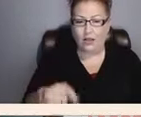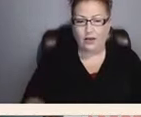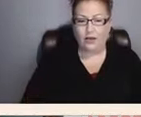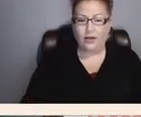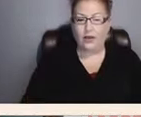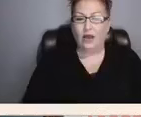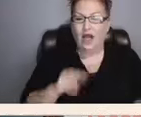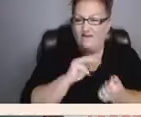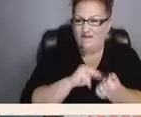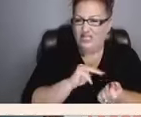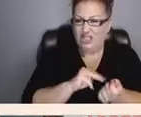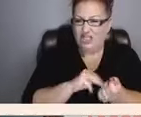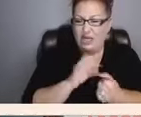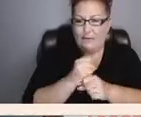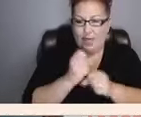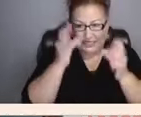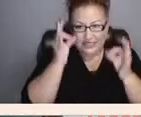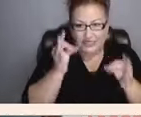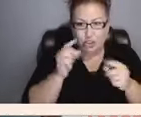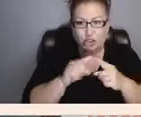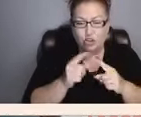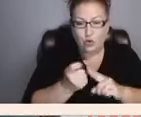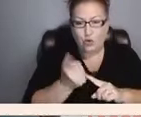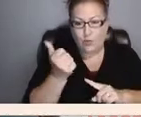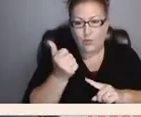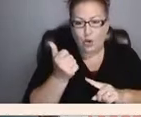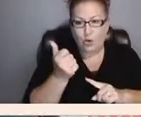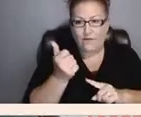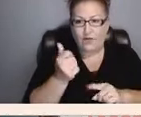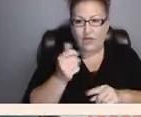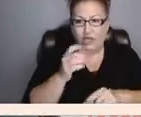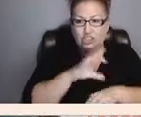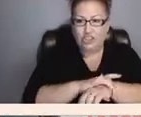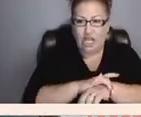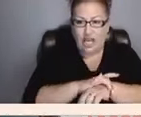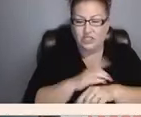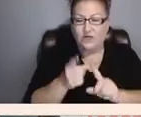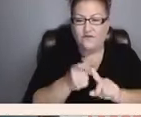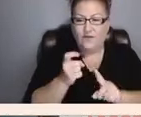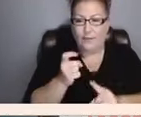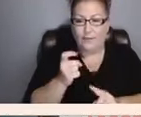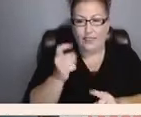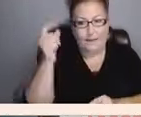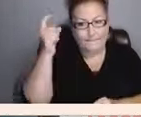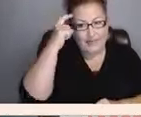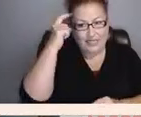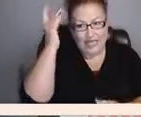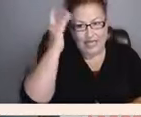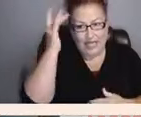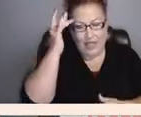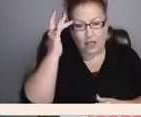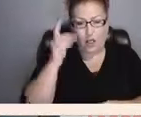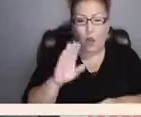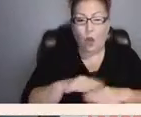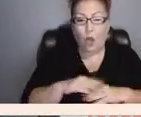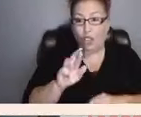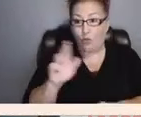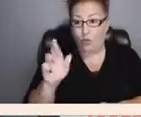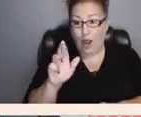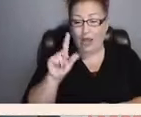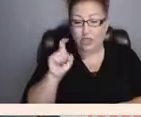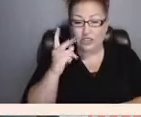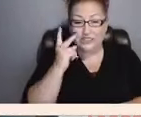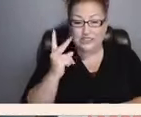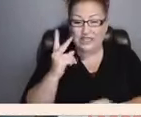to remove chains from the mentally ill. To the right, you should see a painting.